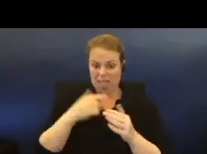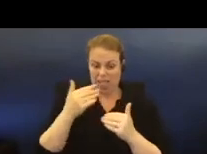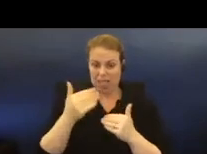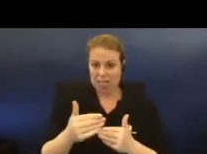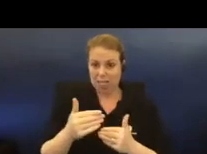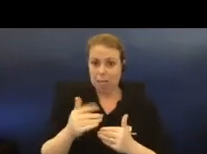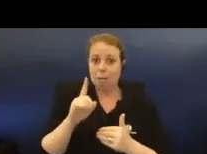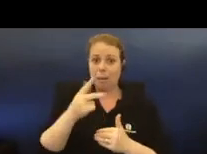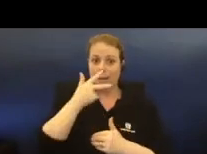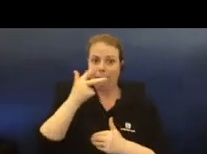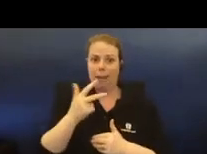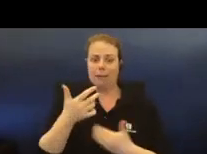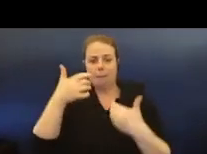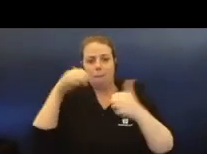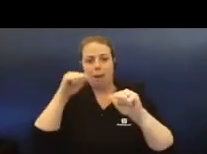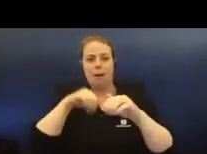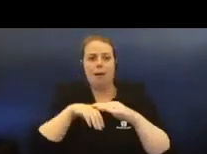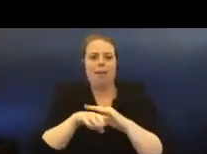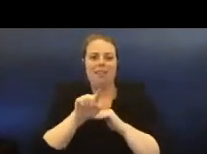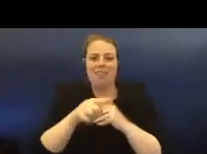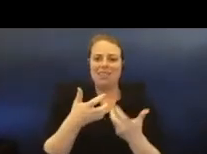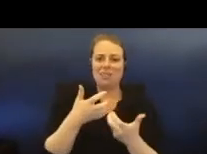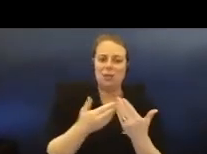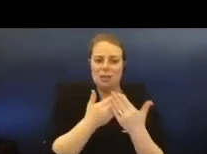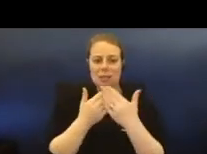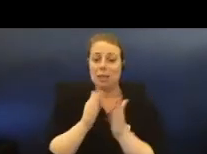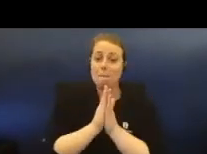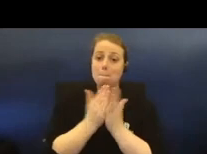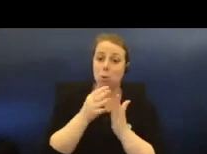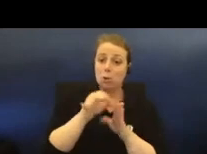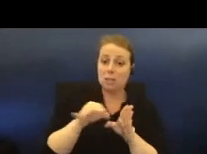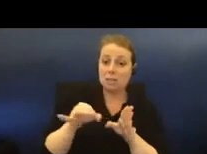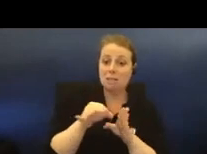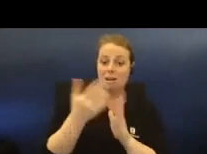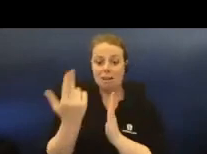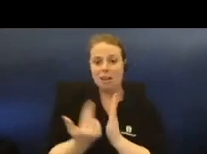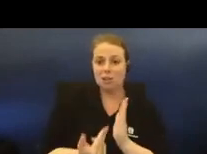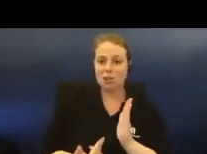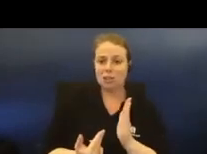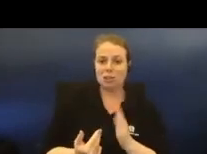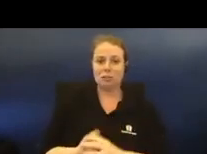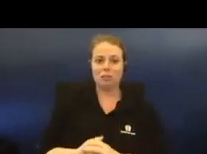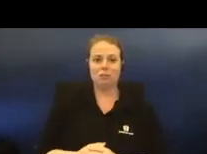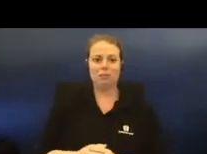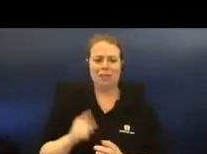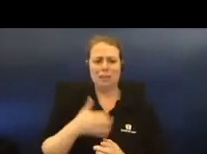fabulous publishing university, studying book design and illustration in this book-shaped building.